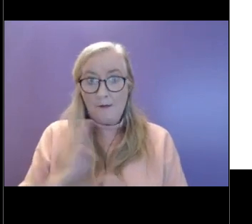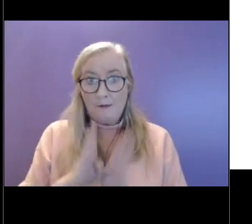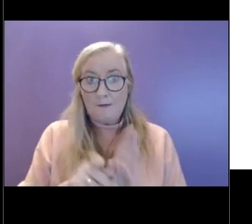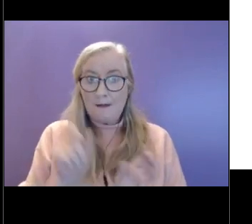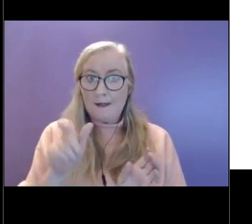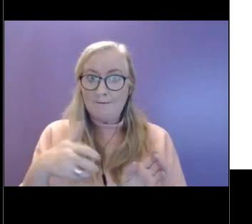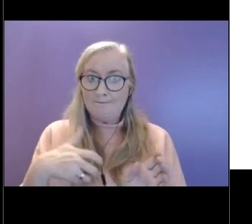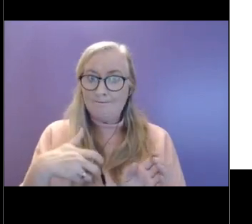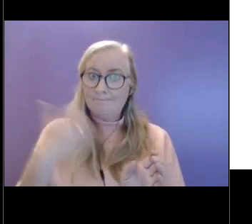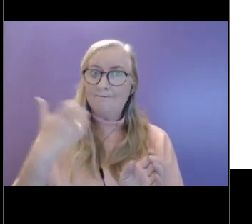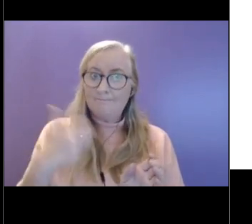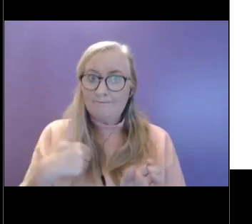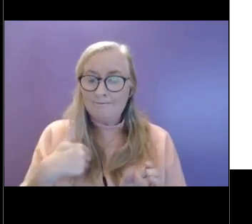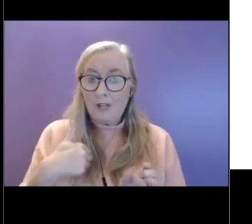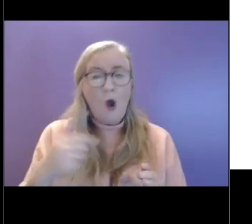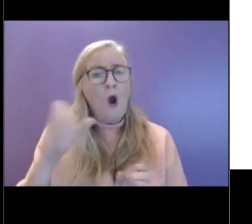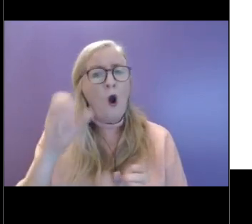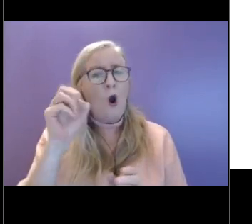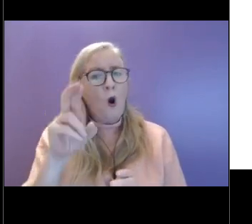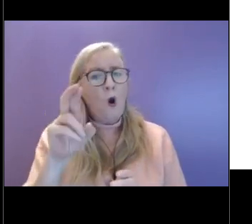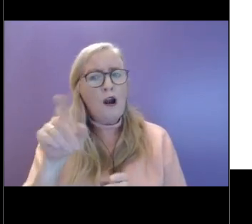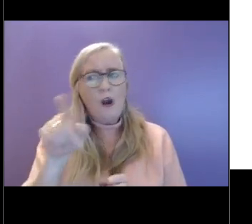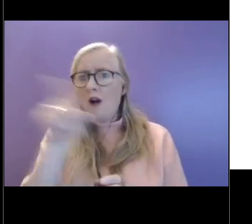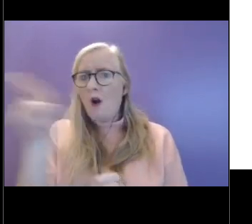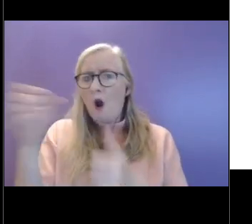bigger, like when you don't feel acknowledged by others.